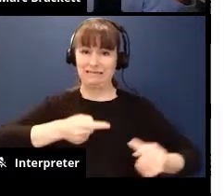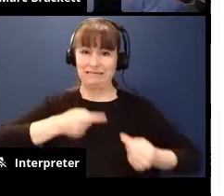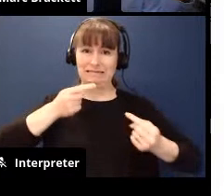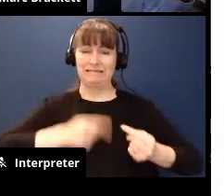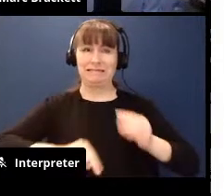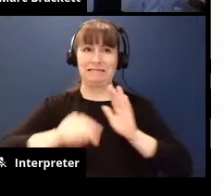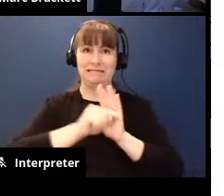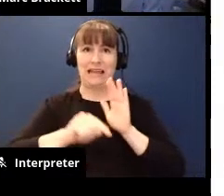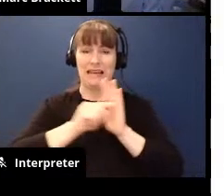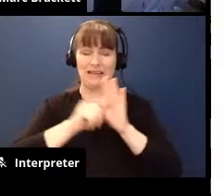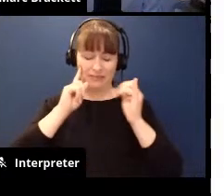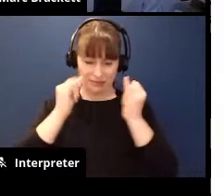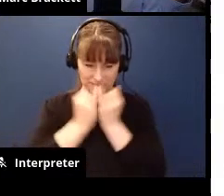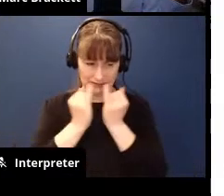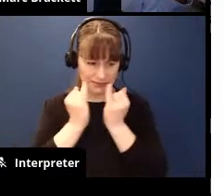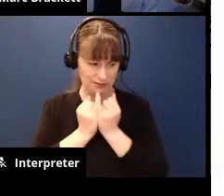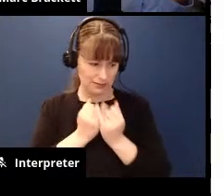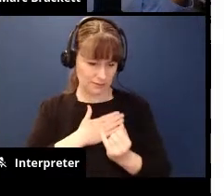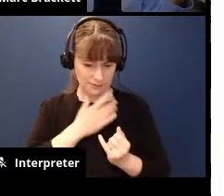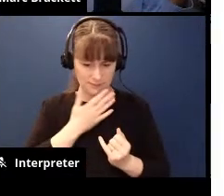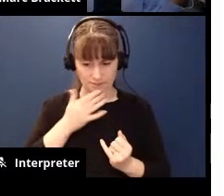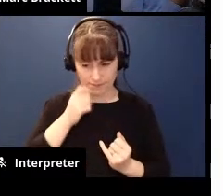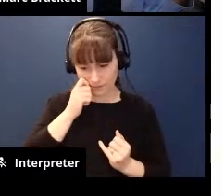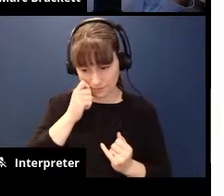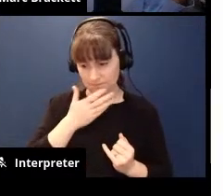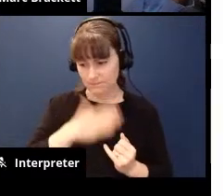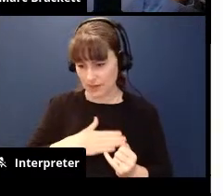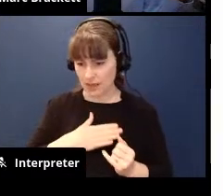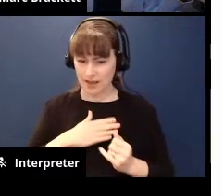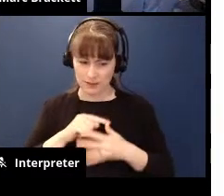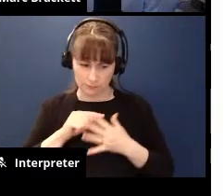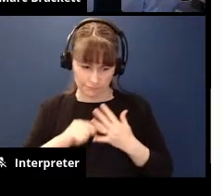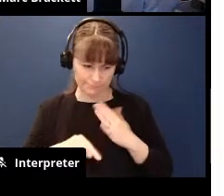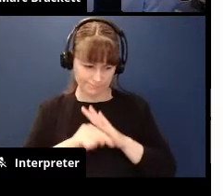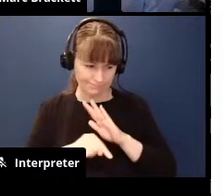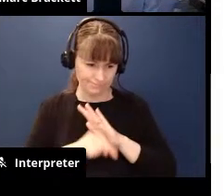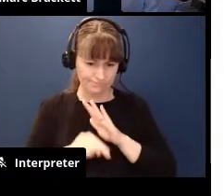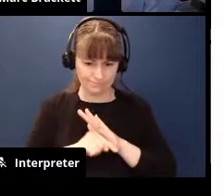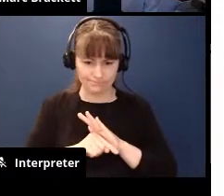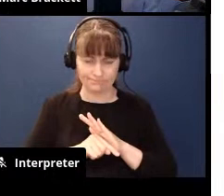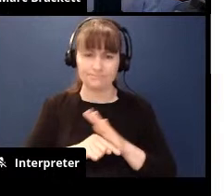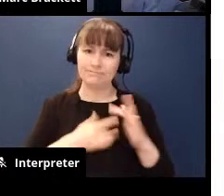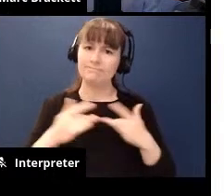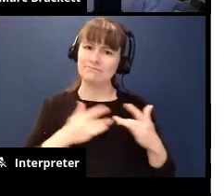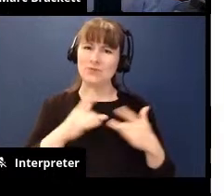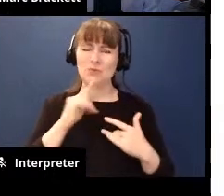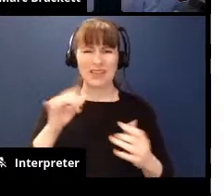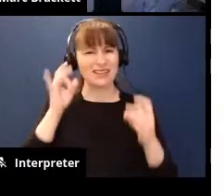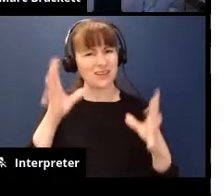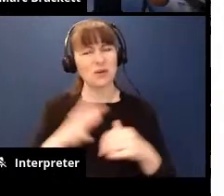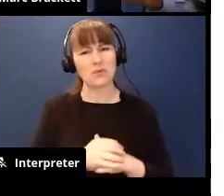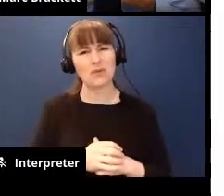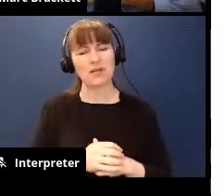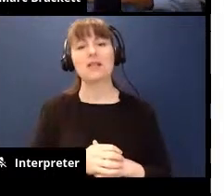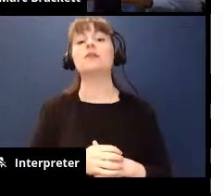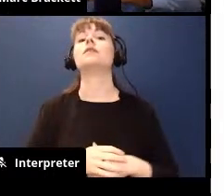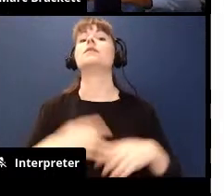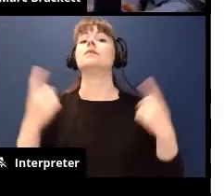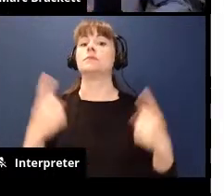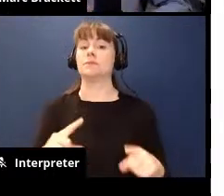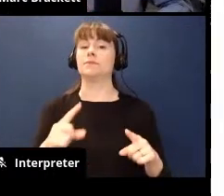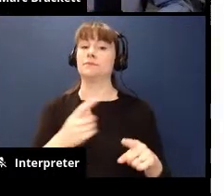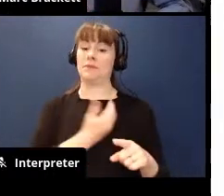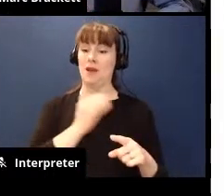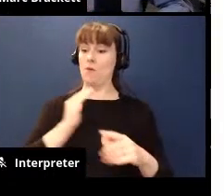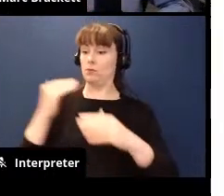negative self-thinking you know about the color of her skin um you know it was really terrible and so it was like our